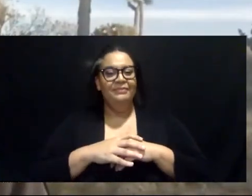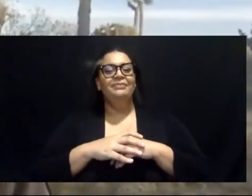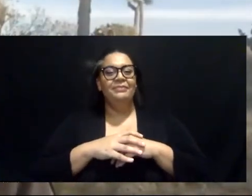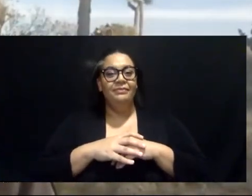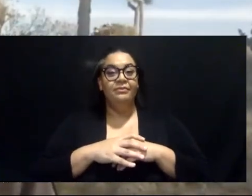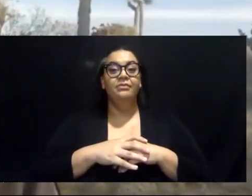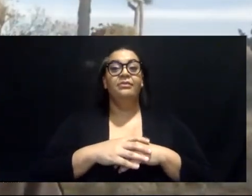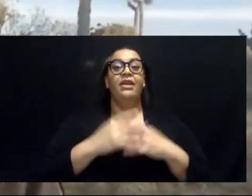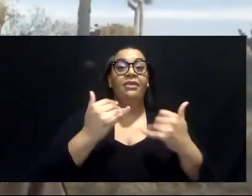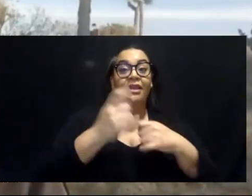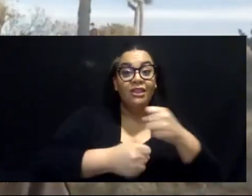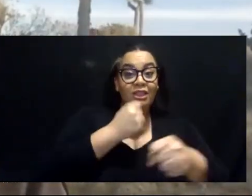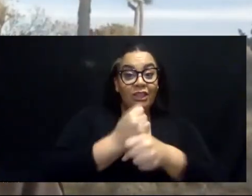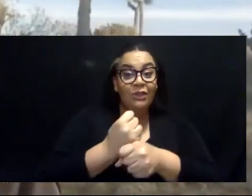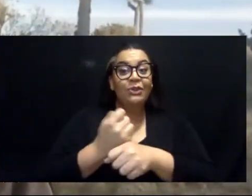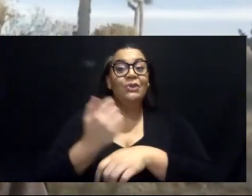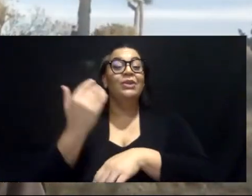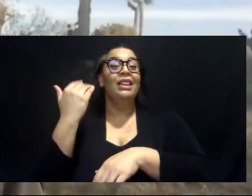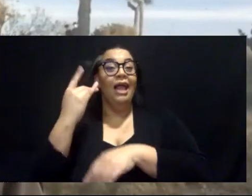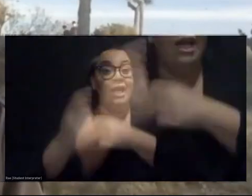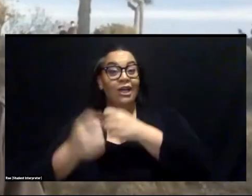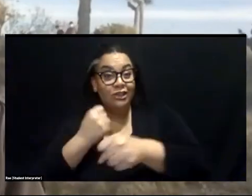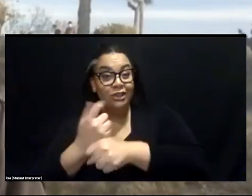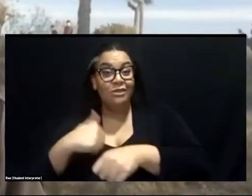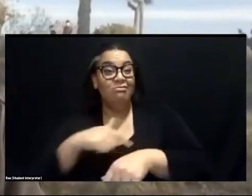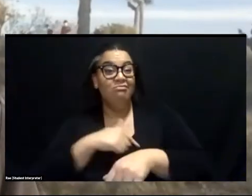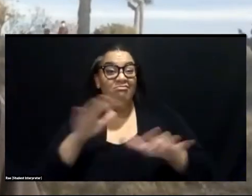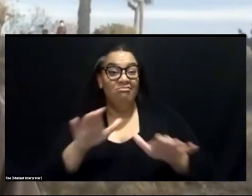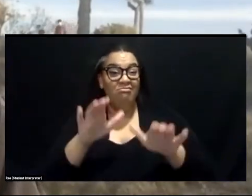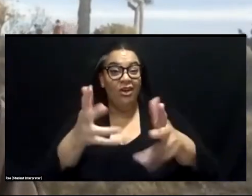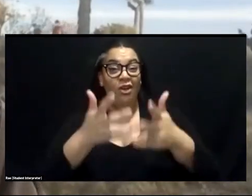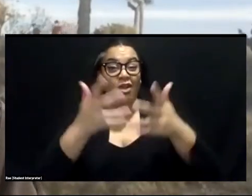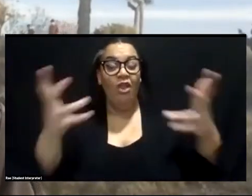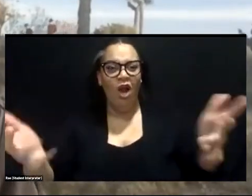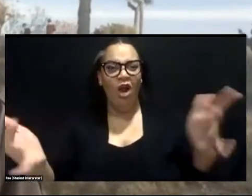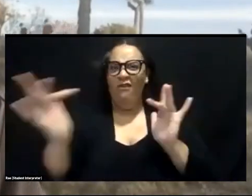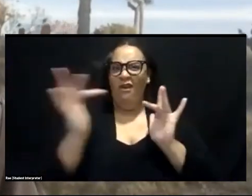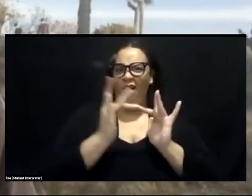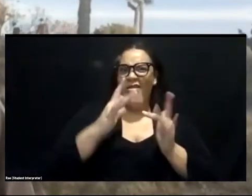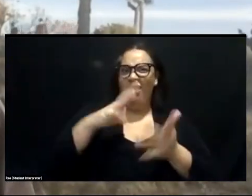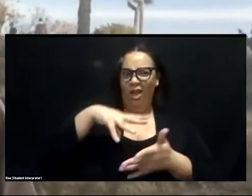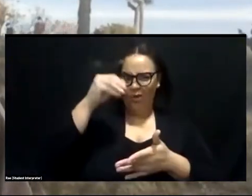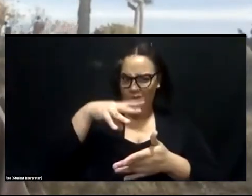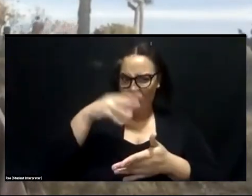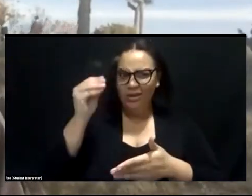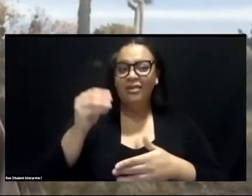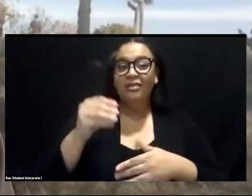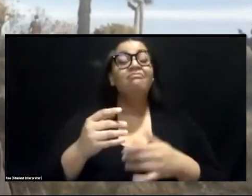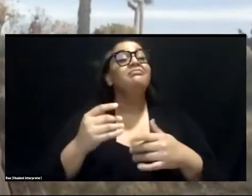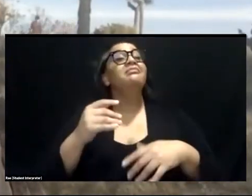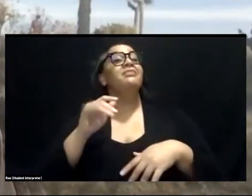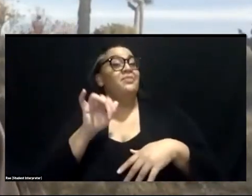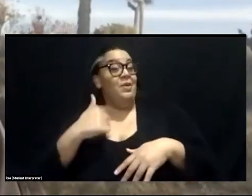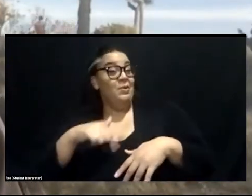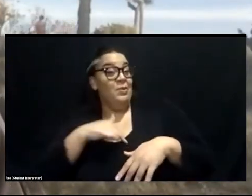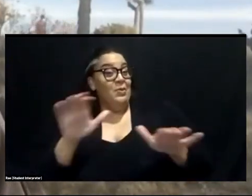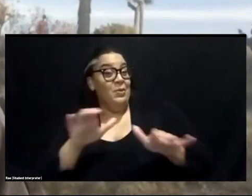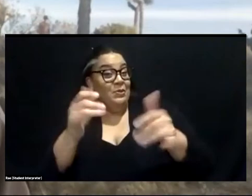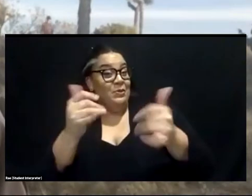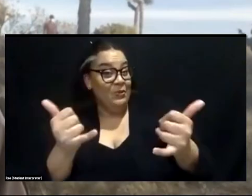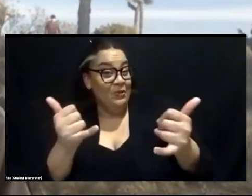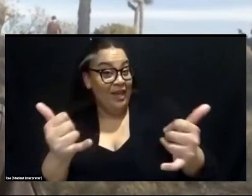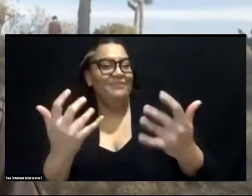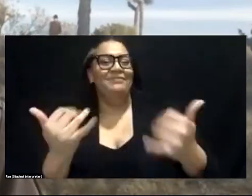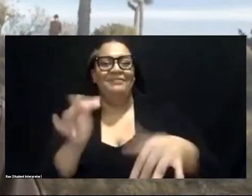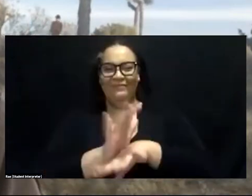year, wherever we are, we have been doing a lot of virtual learning. So that's what we're going to do together tonight.